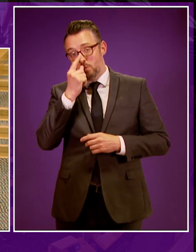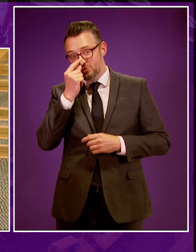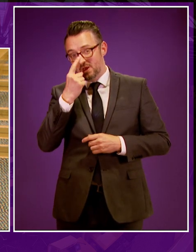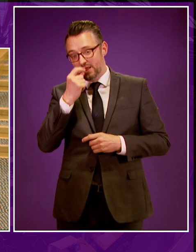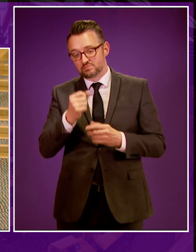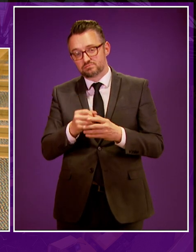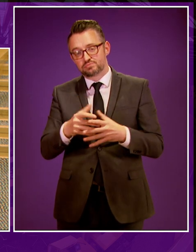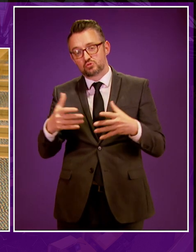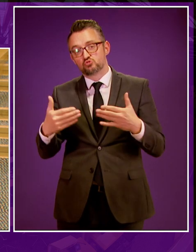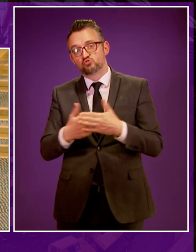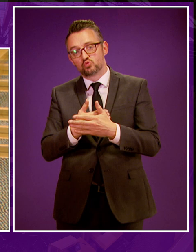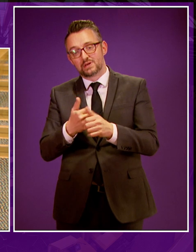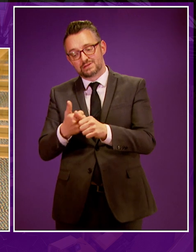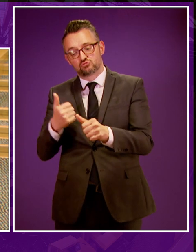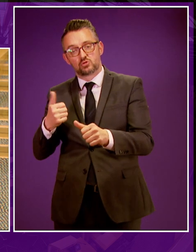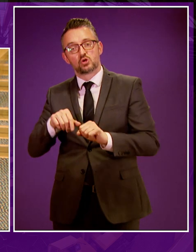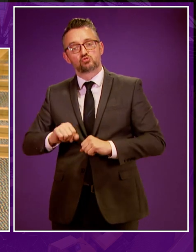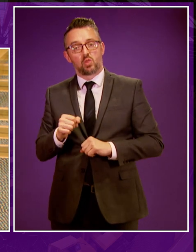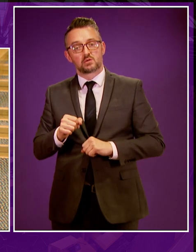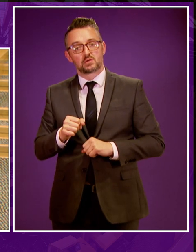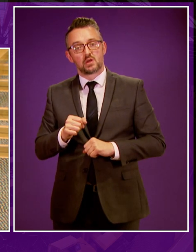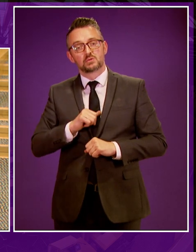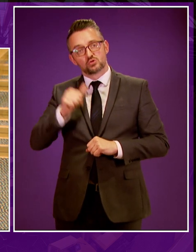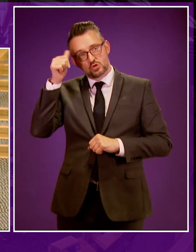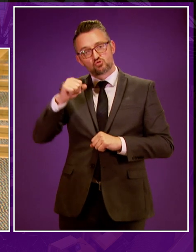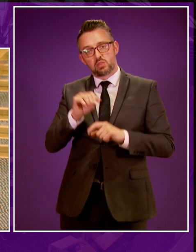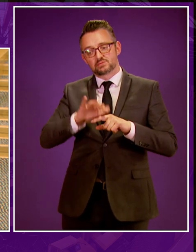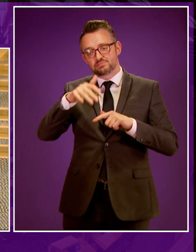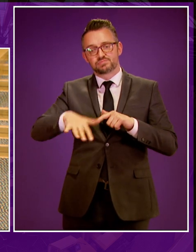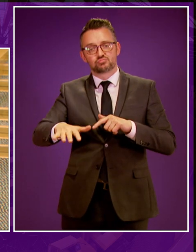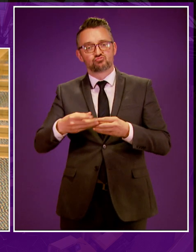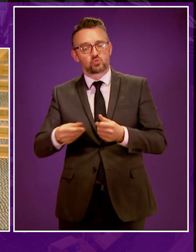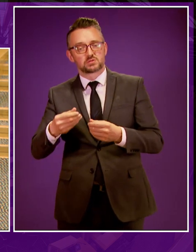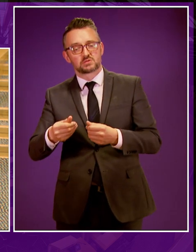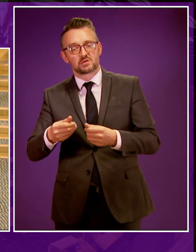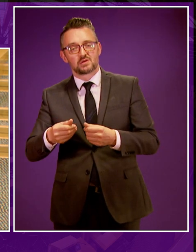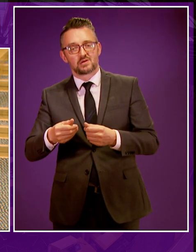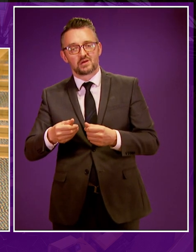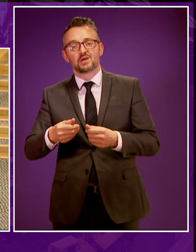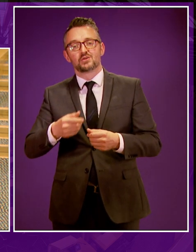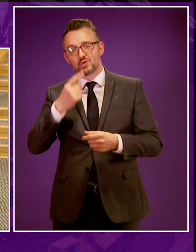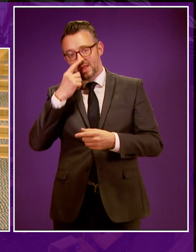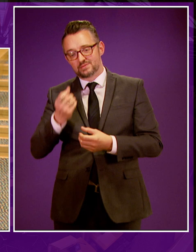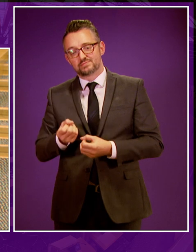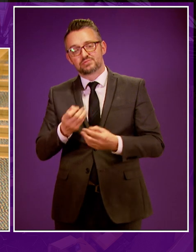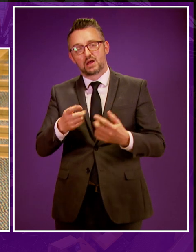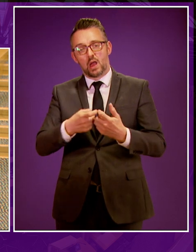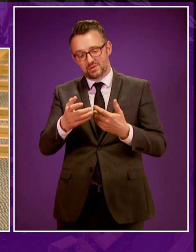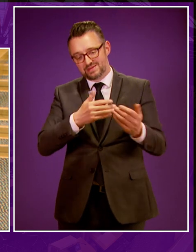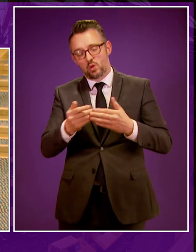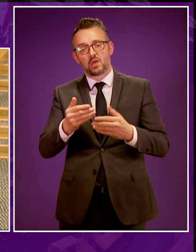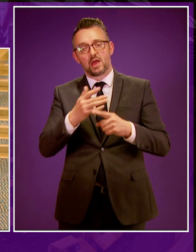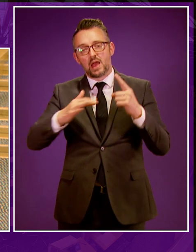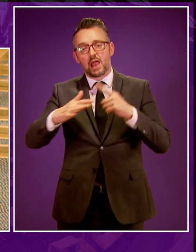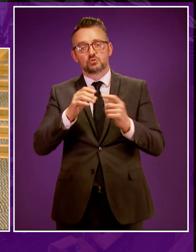support a new industry in Scotland that would not only exploit Scotland's geological and industrial resources, but would do so while contributing to our mission to tackle climate